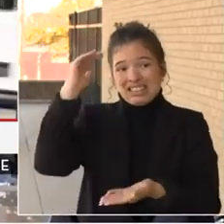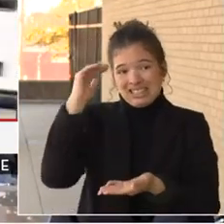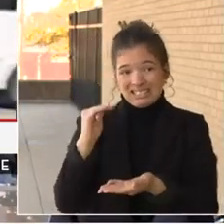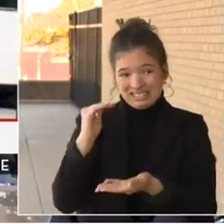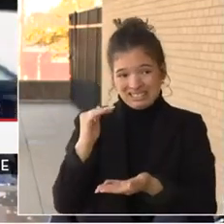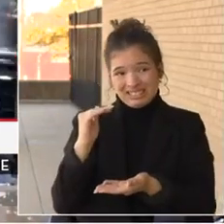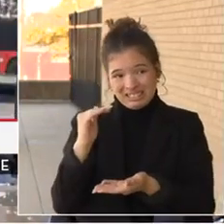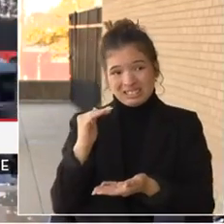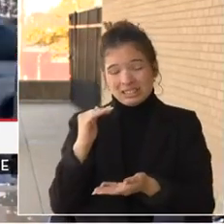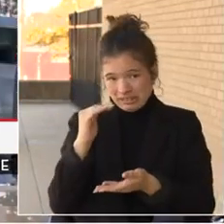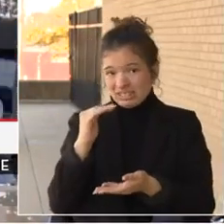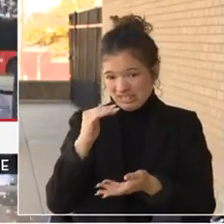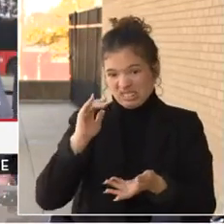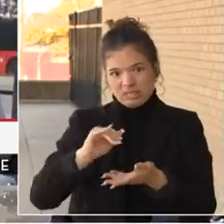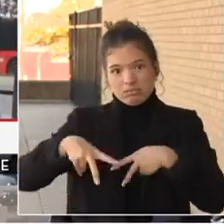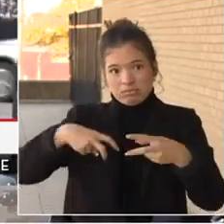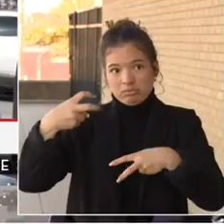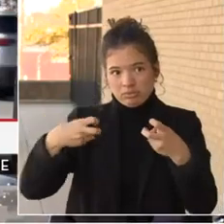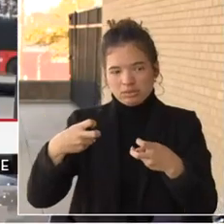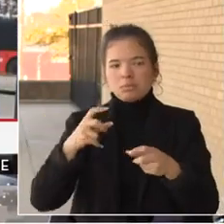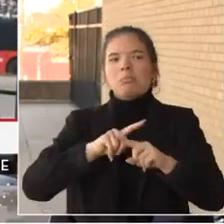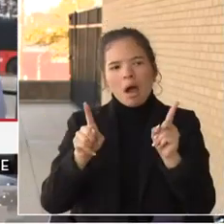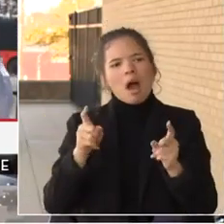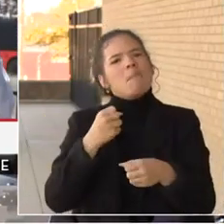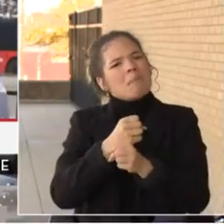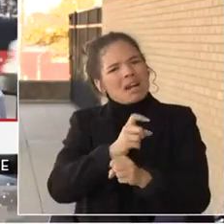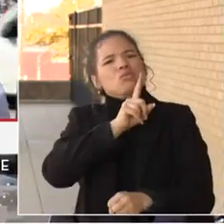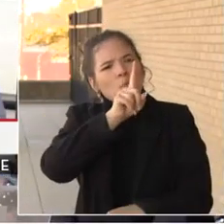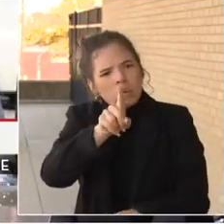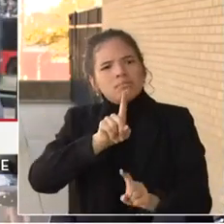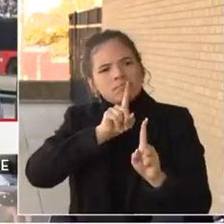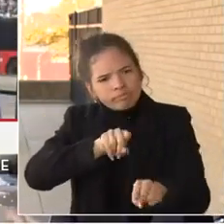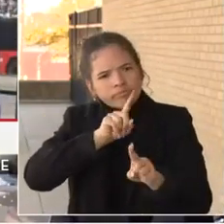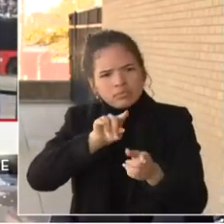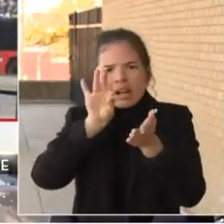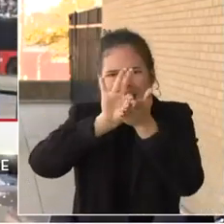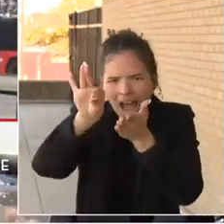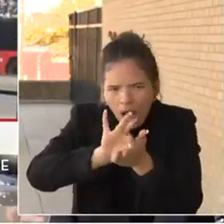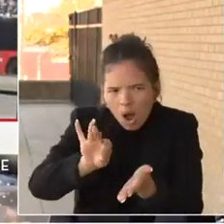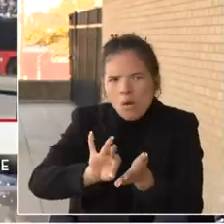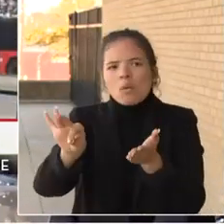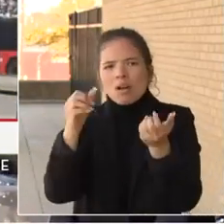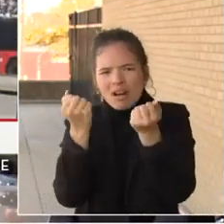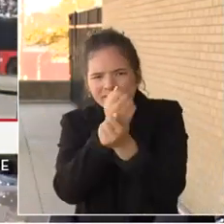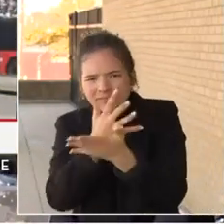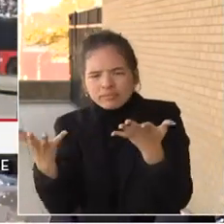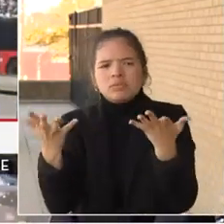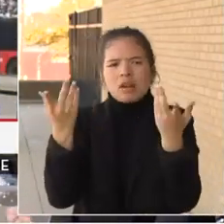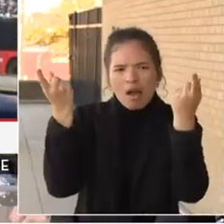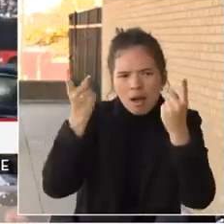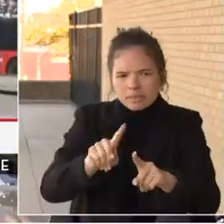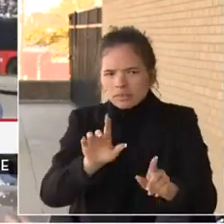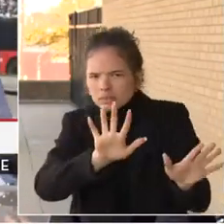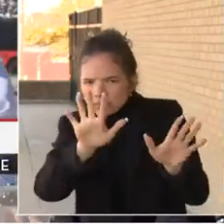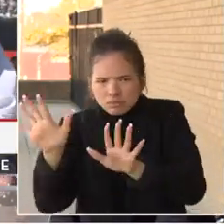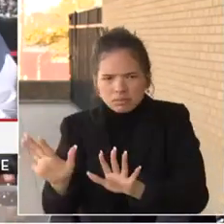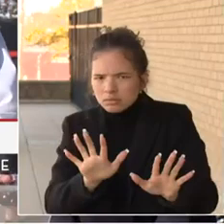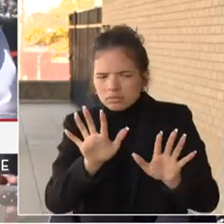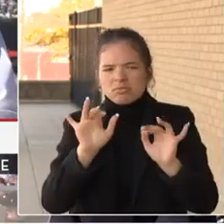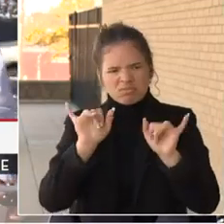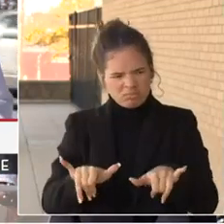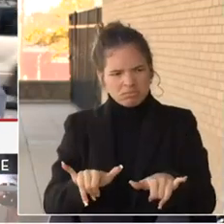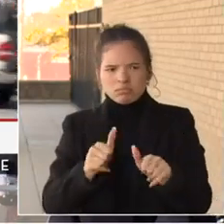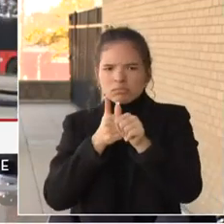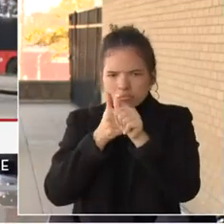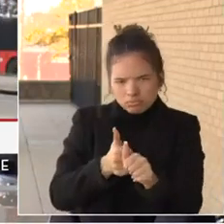those offenses are being reported. So we're actually capturing and tracking where these crimes are occurring. You can call 911